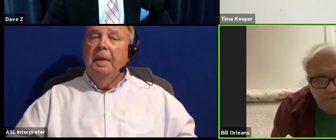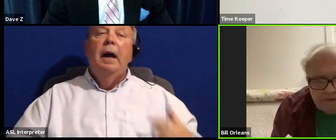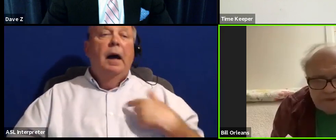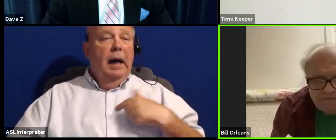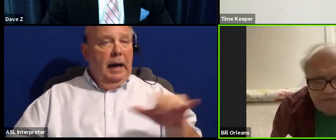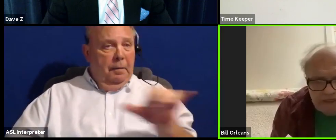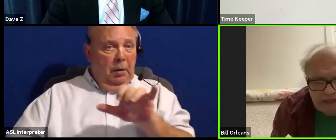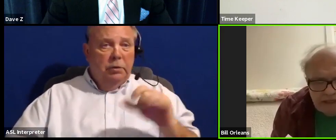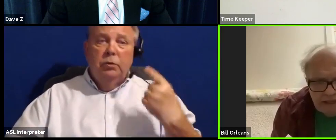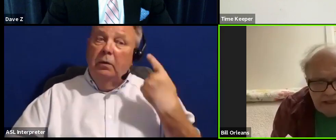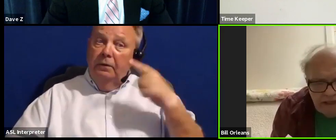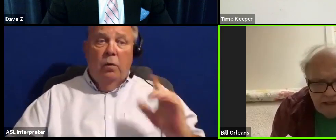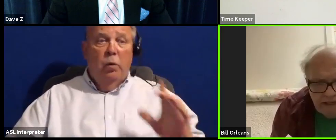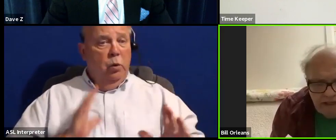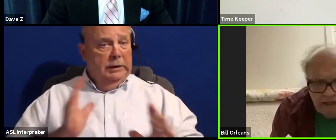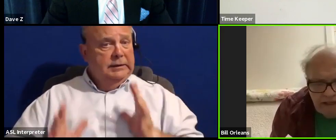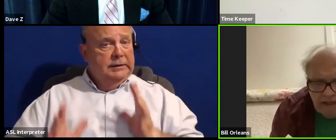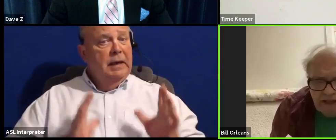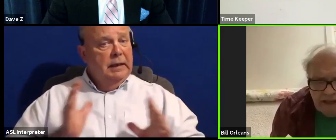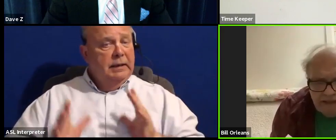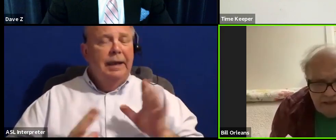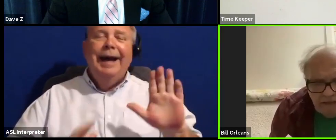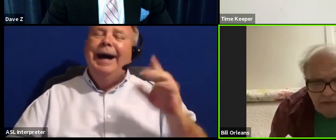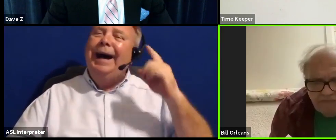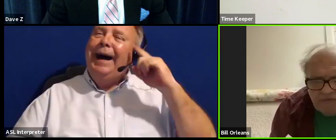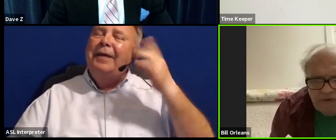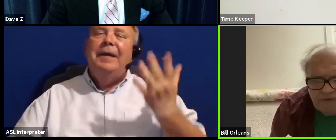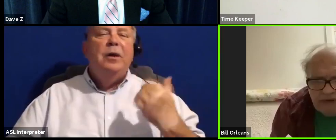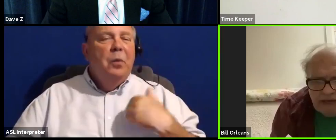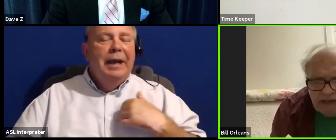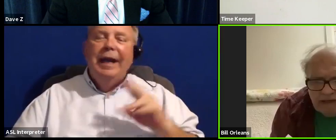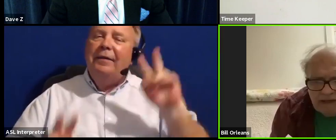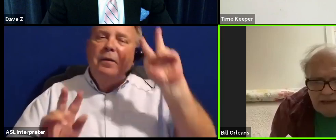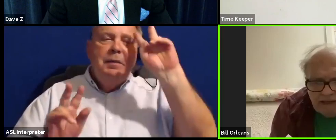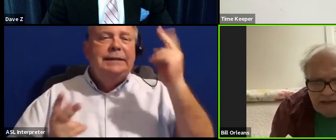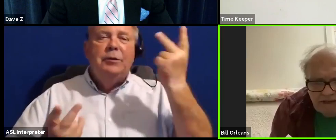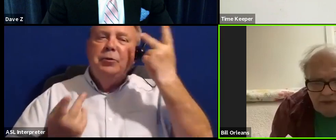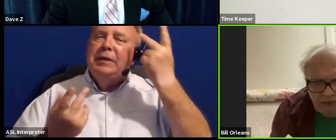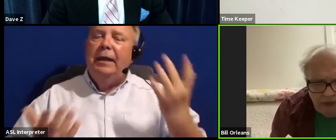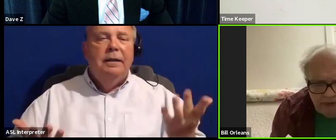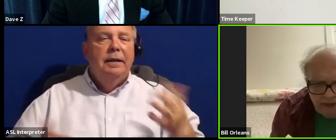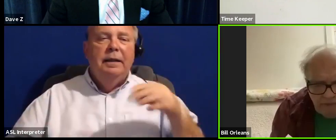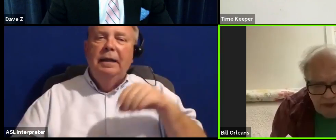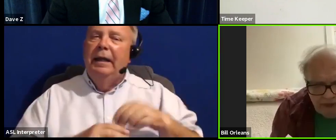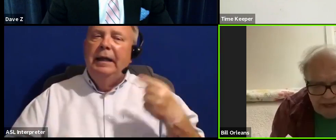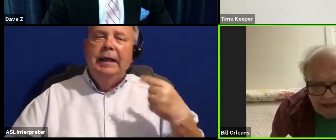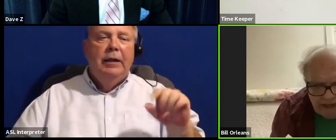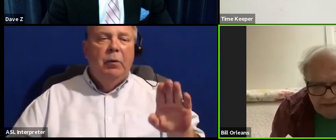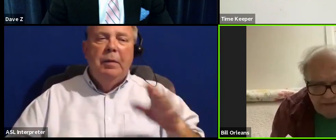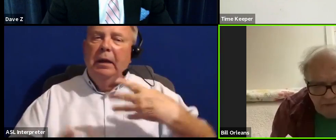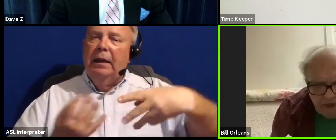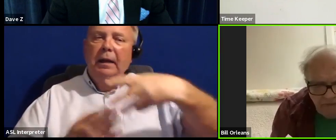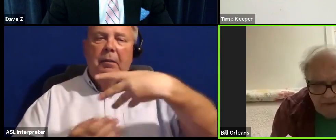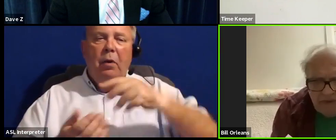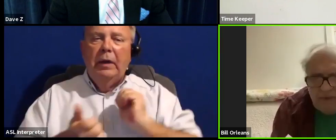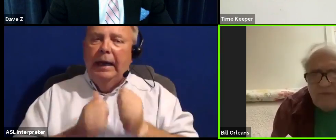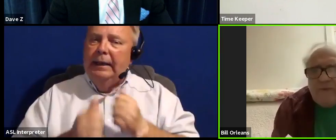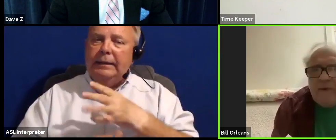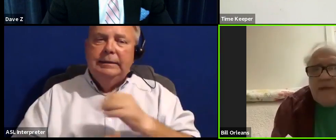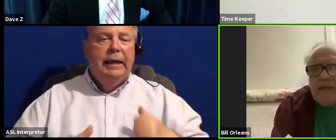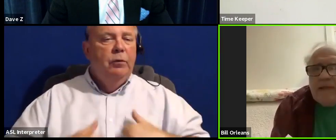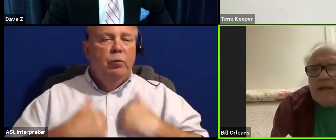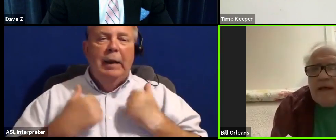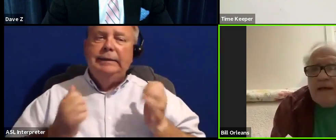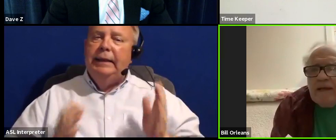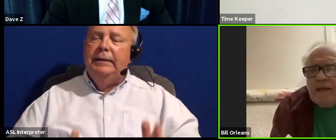also all for civility. I think we have a misunderstanding in Greenbelt and among candidates and among residents